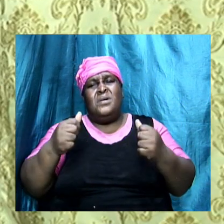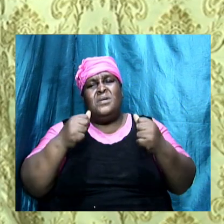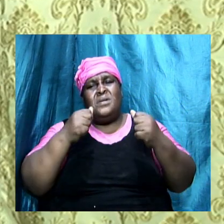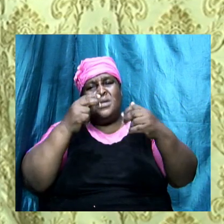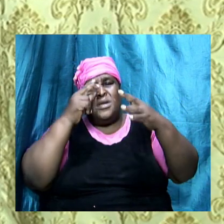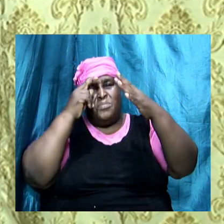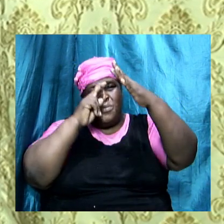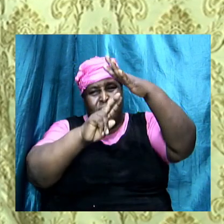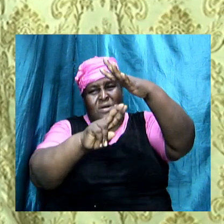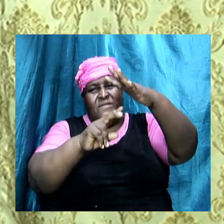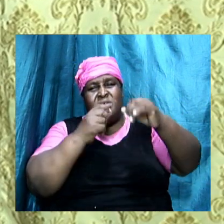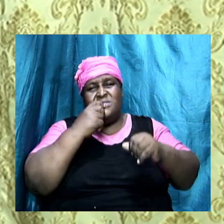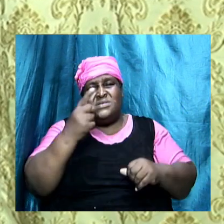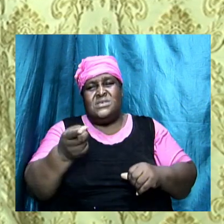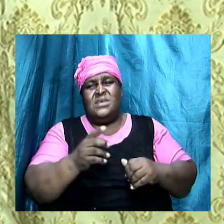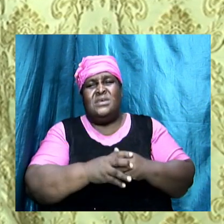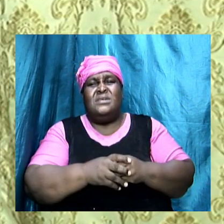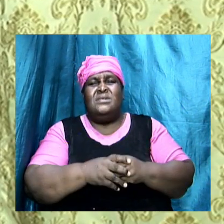she was not fierce